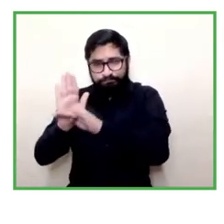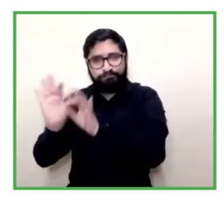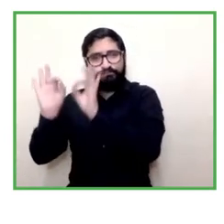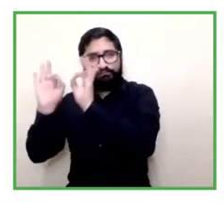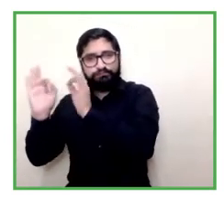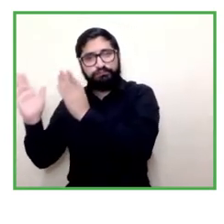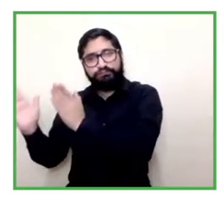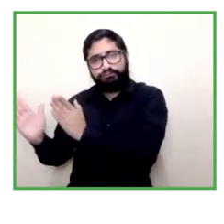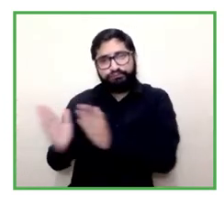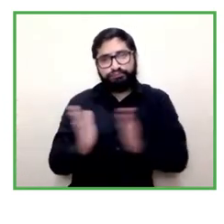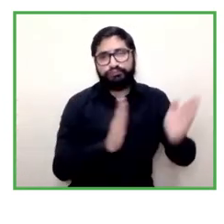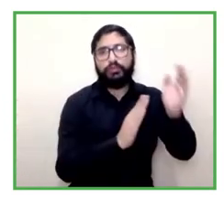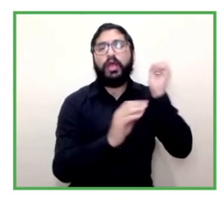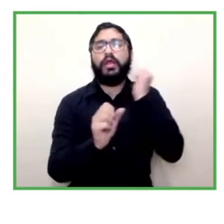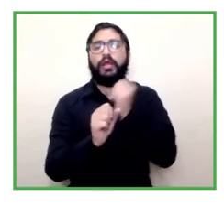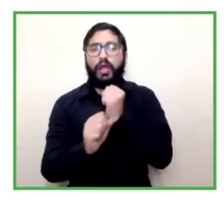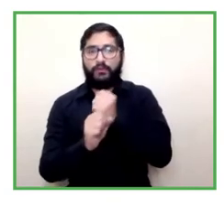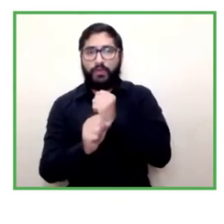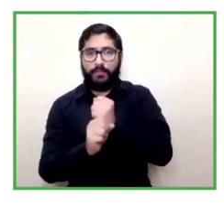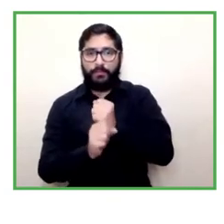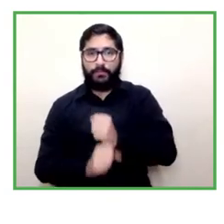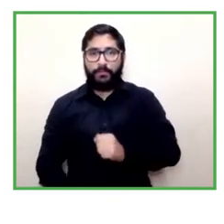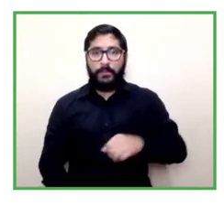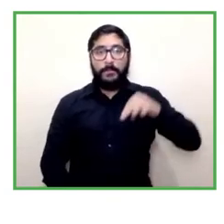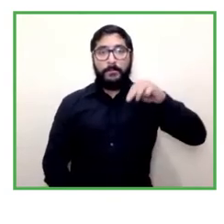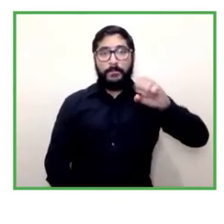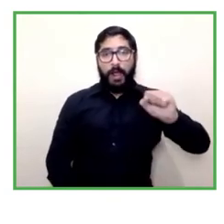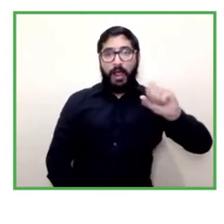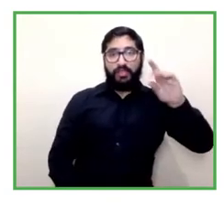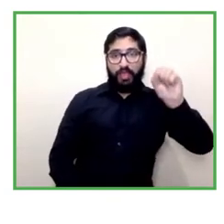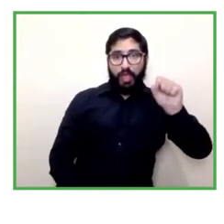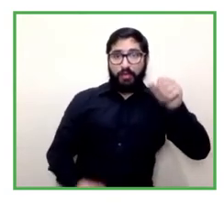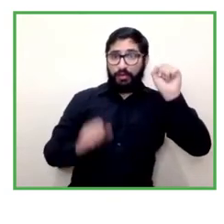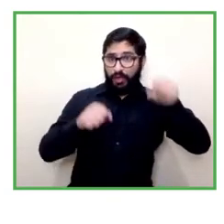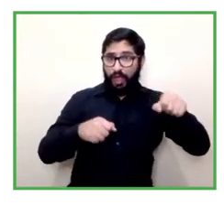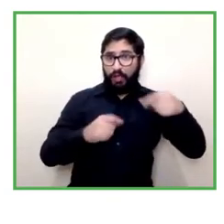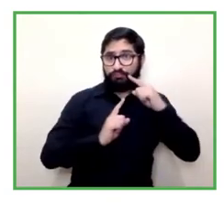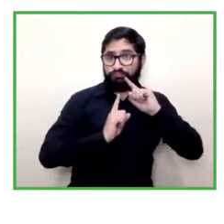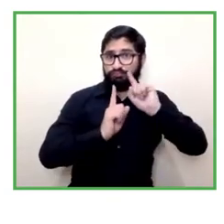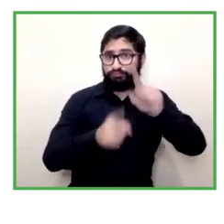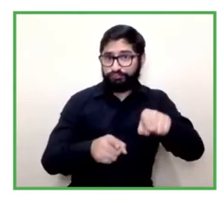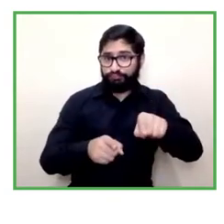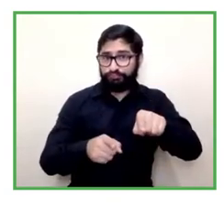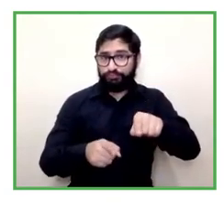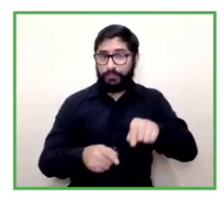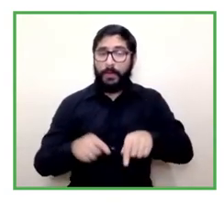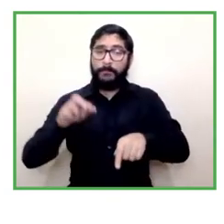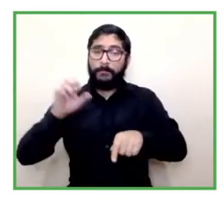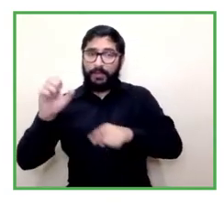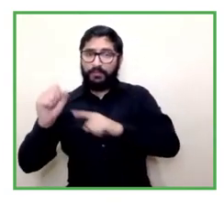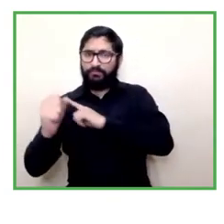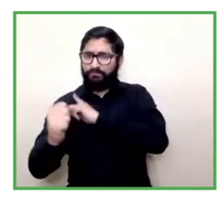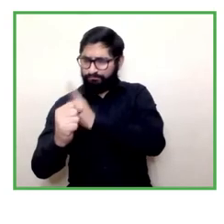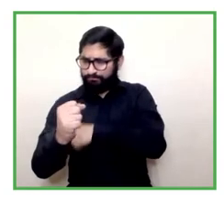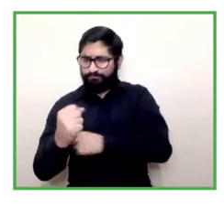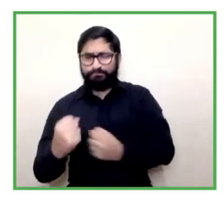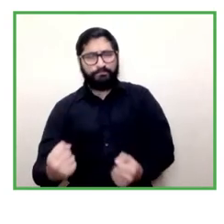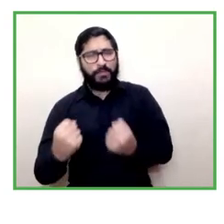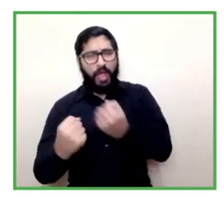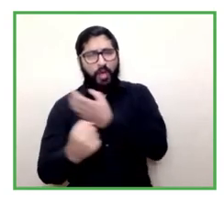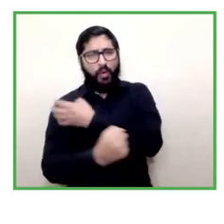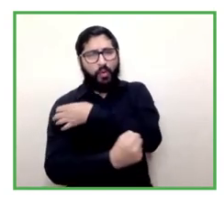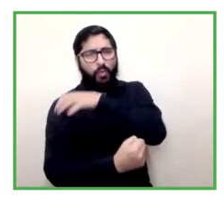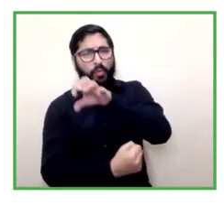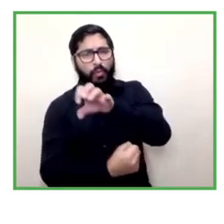and that has grown magdan felipe in both presented these ideas any training involves